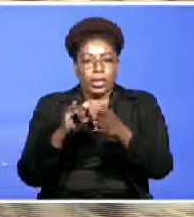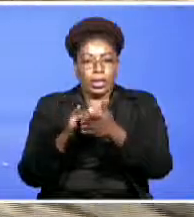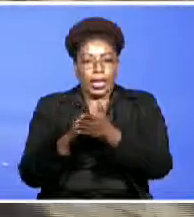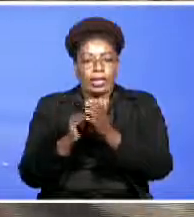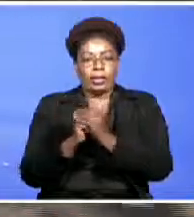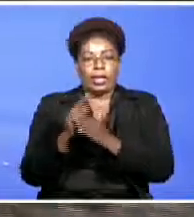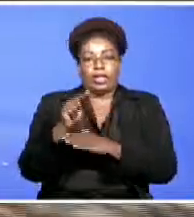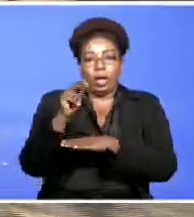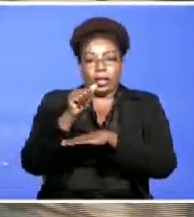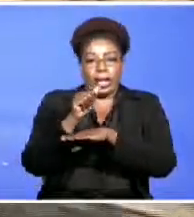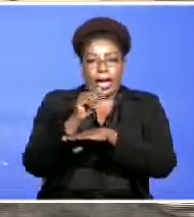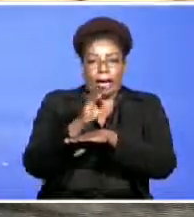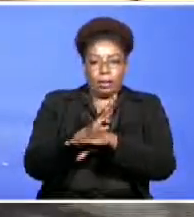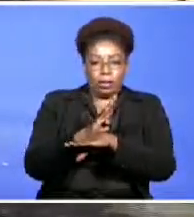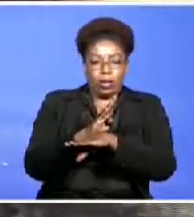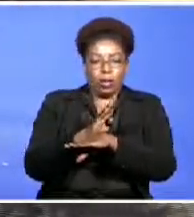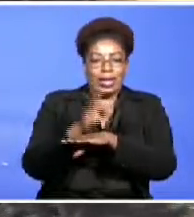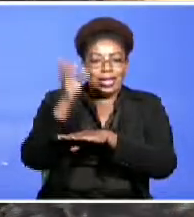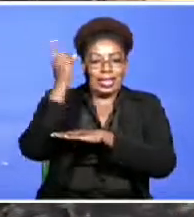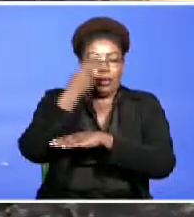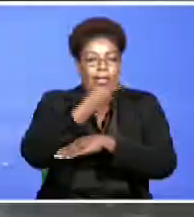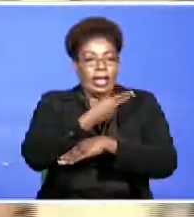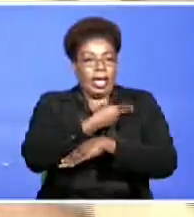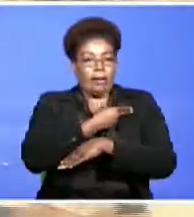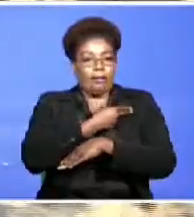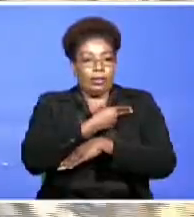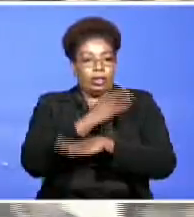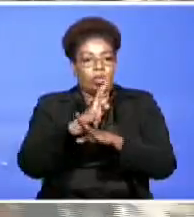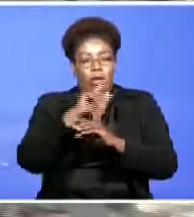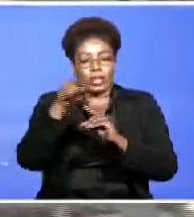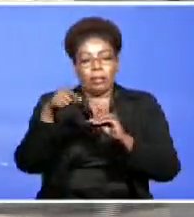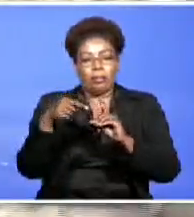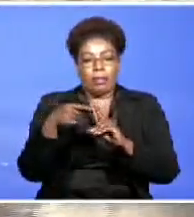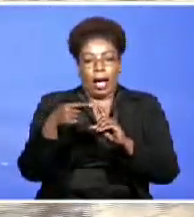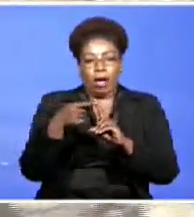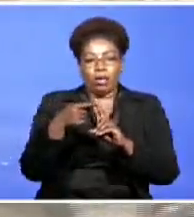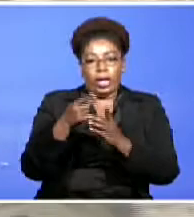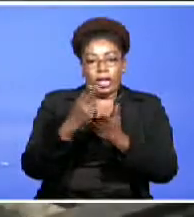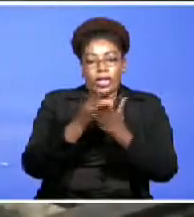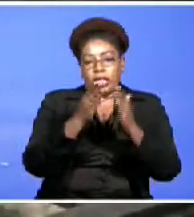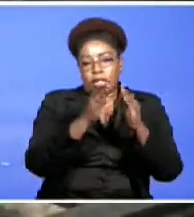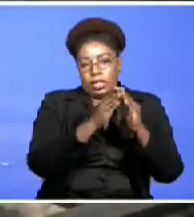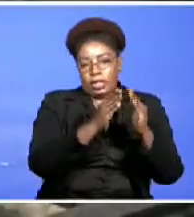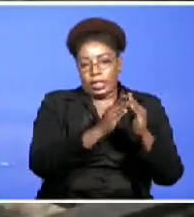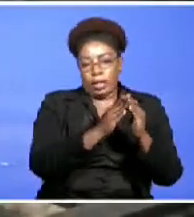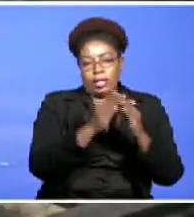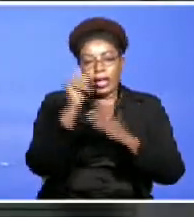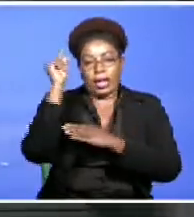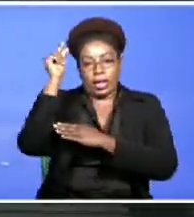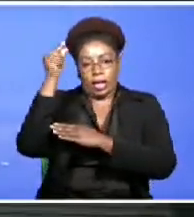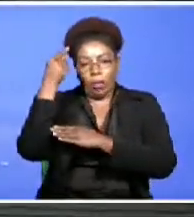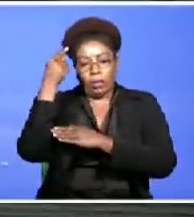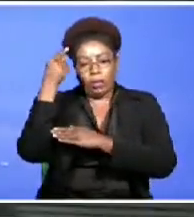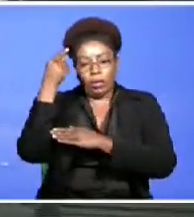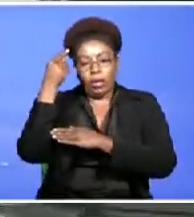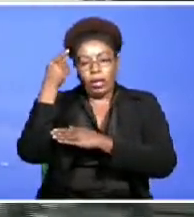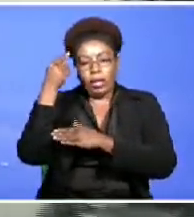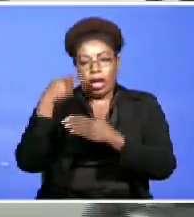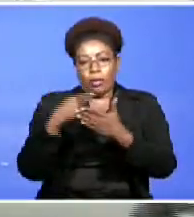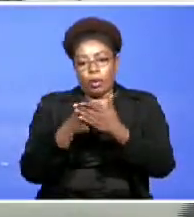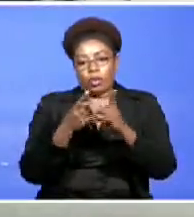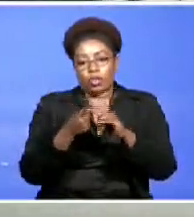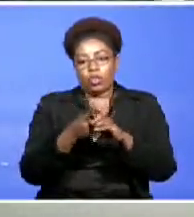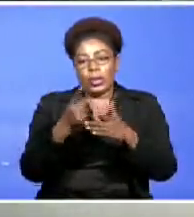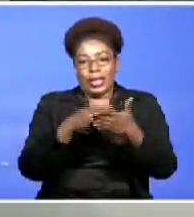North Abaco MP Darren Hanfield addressed the Shantytown crackdown in Parliament today, saying the government will take a systematic approach to